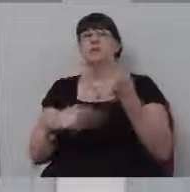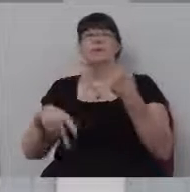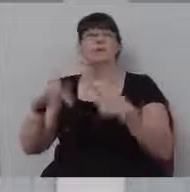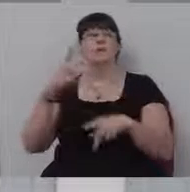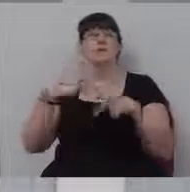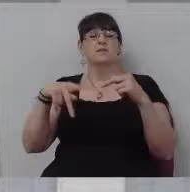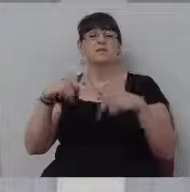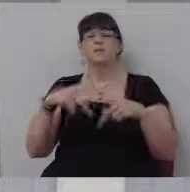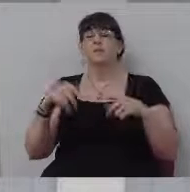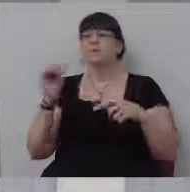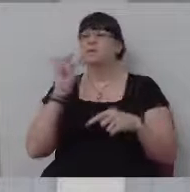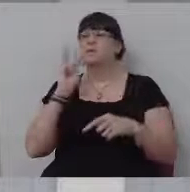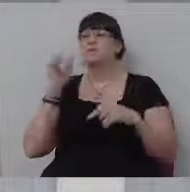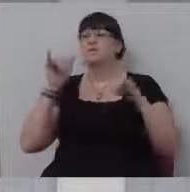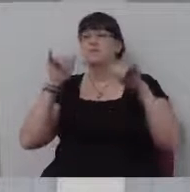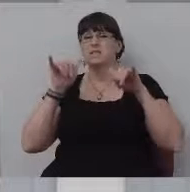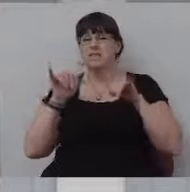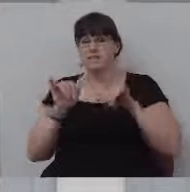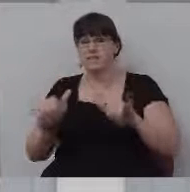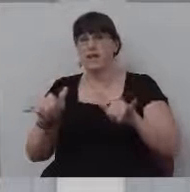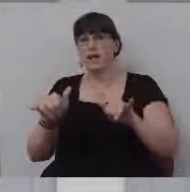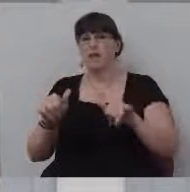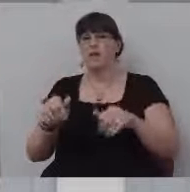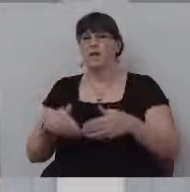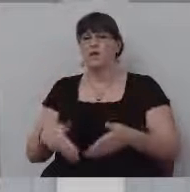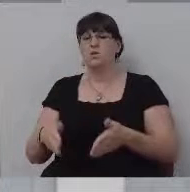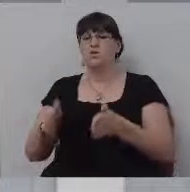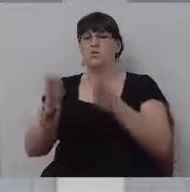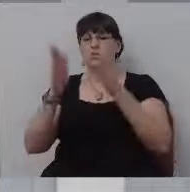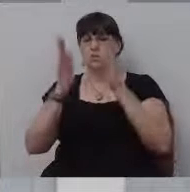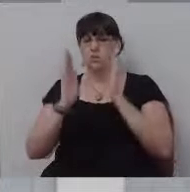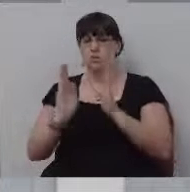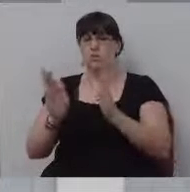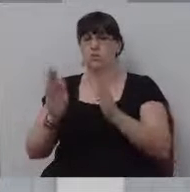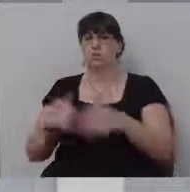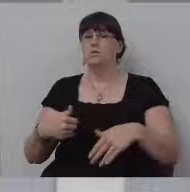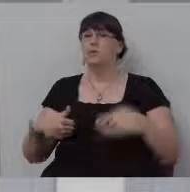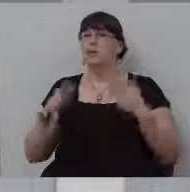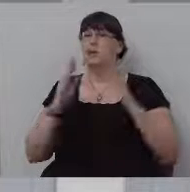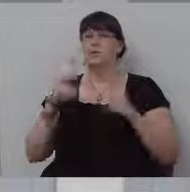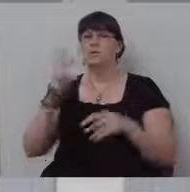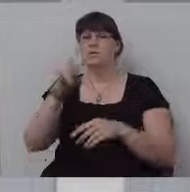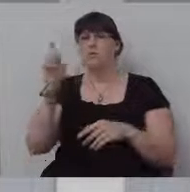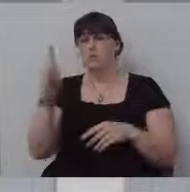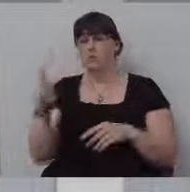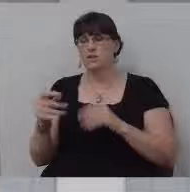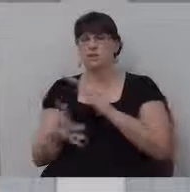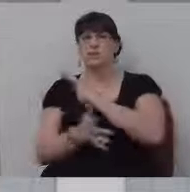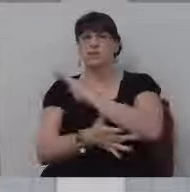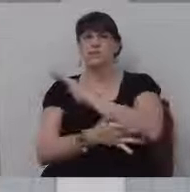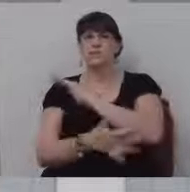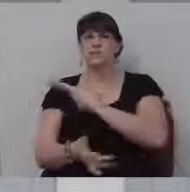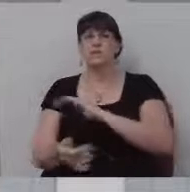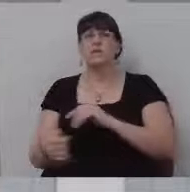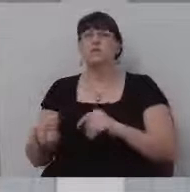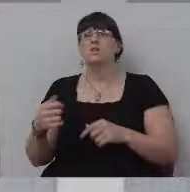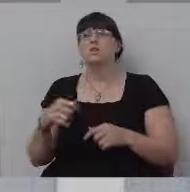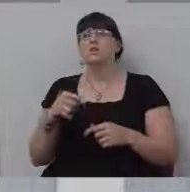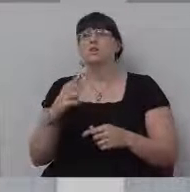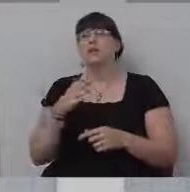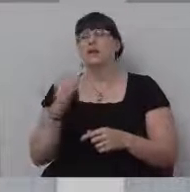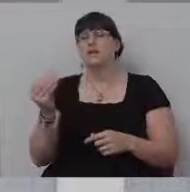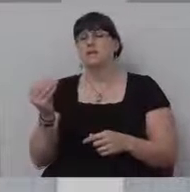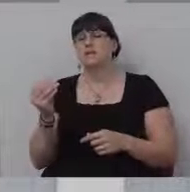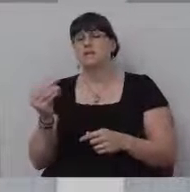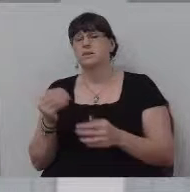who will stay on course and, and, uh, will not allow questions and will not allow temptations and will not allow,